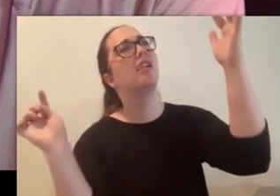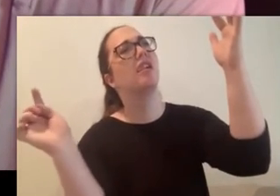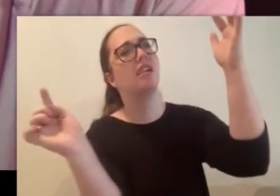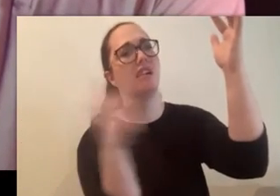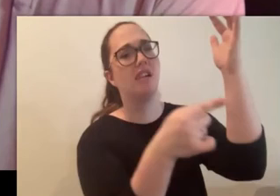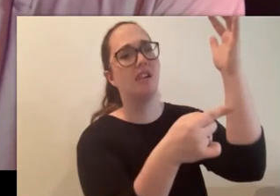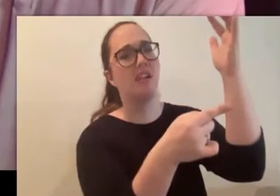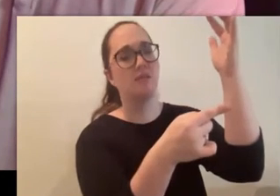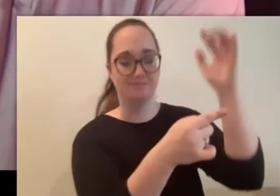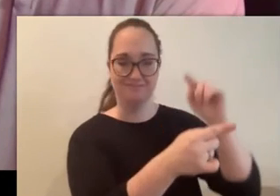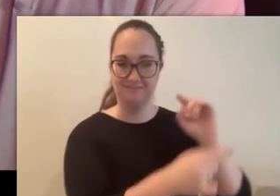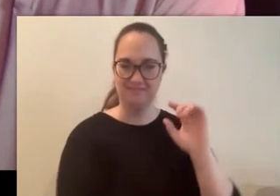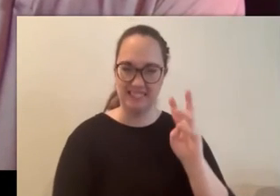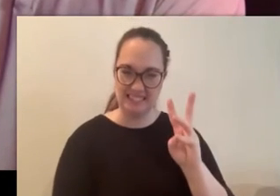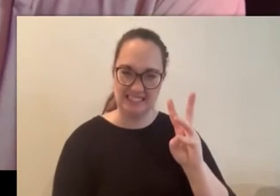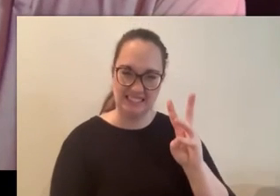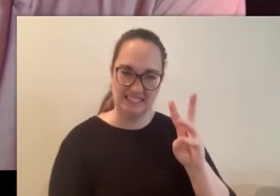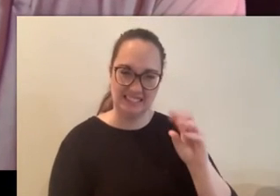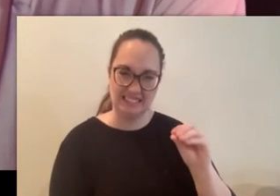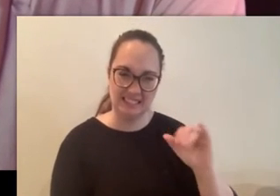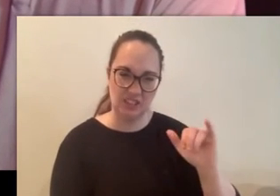60 yards off the trail next to the river